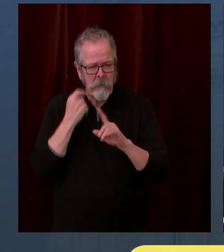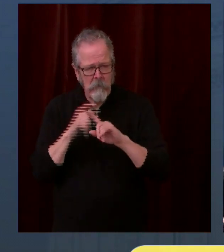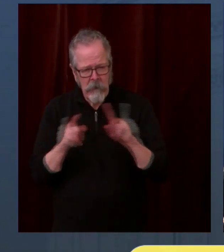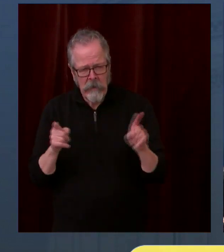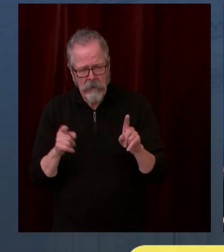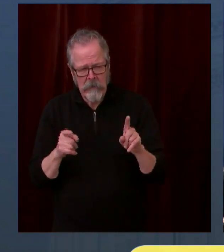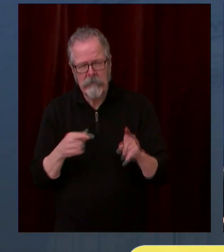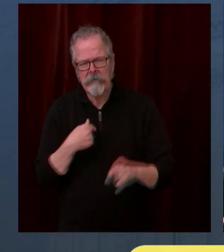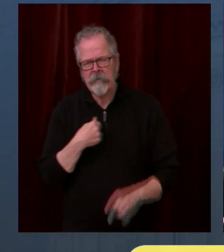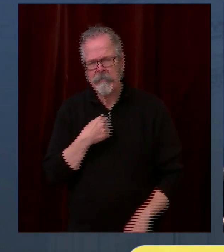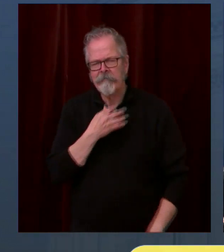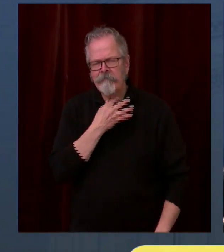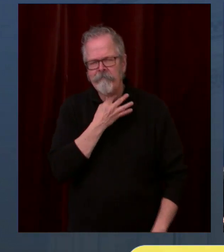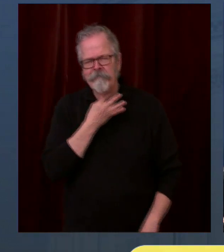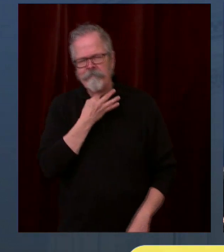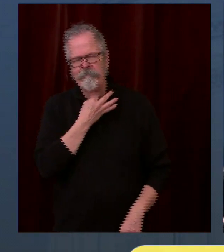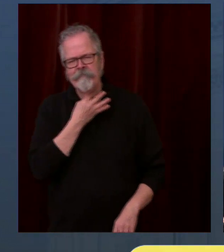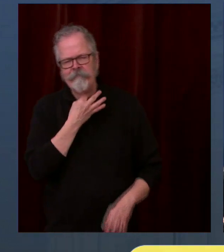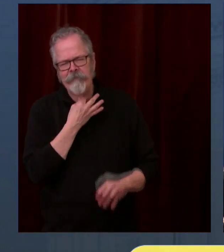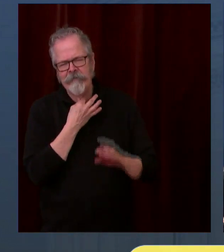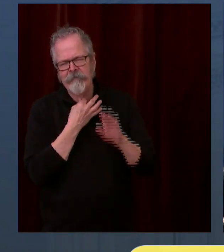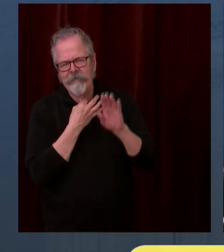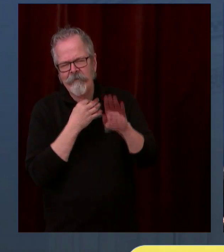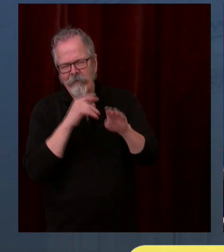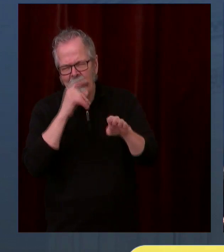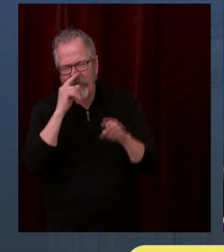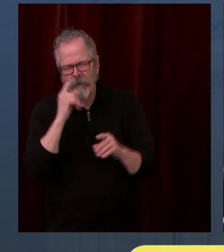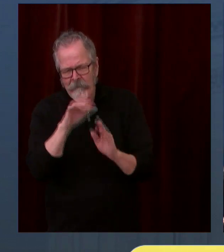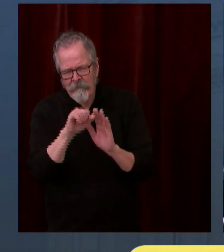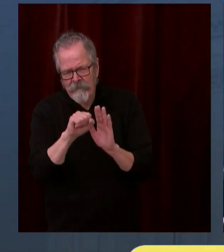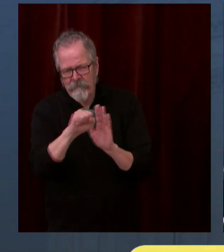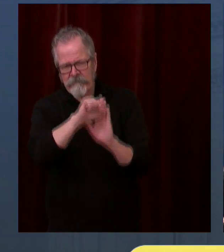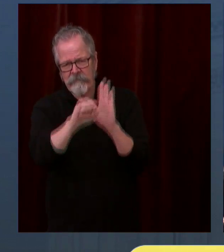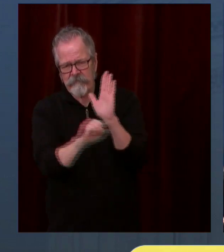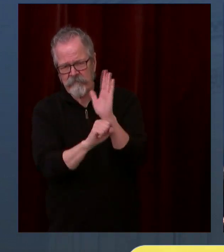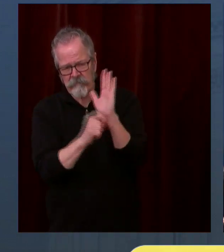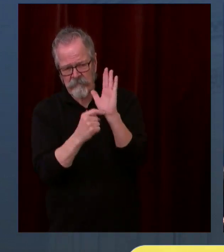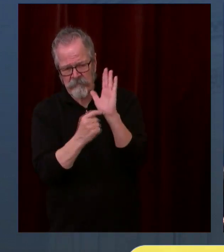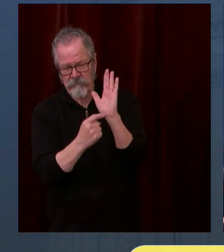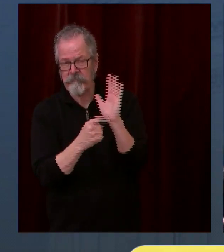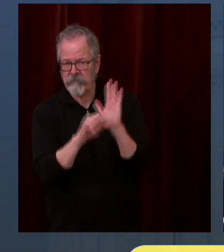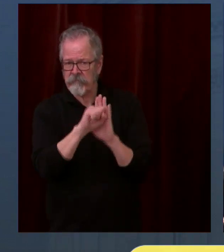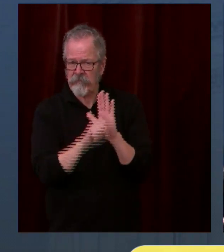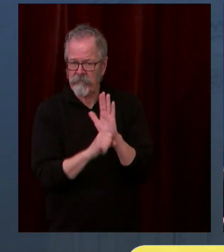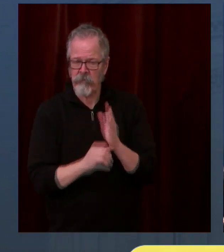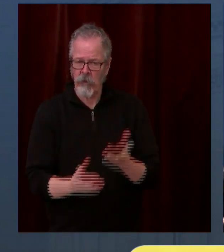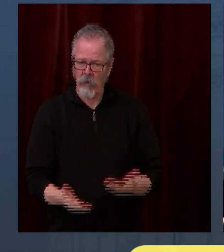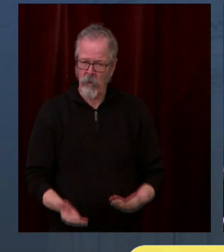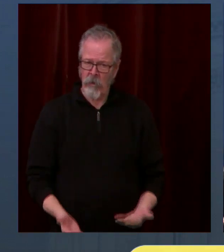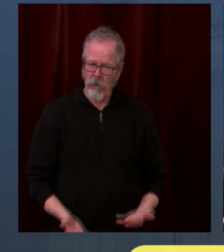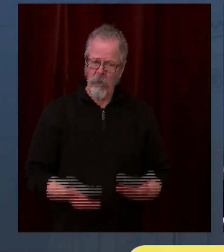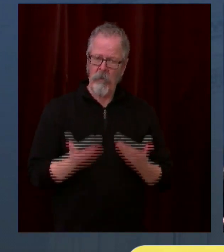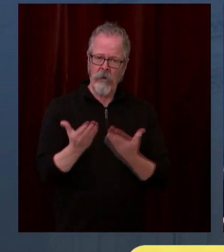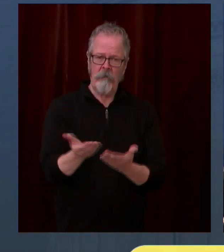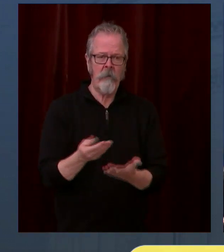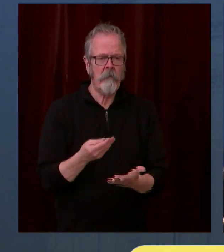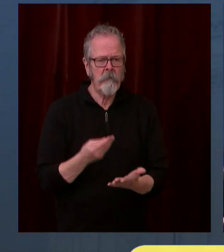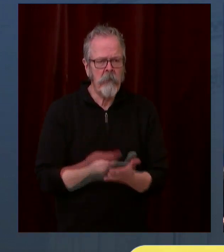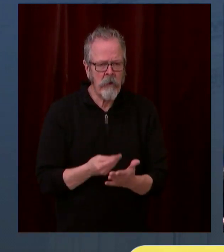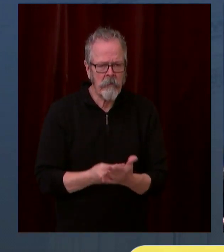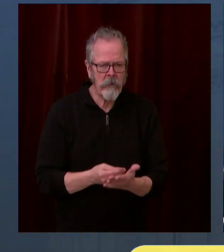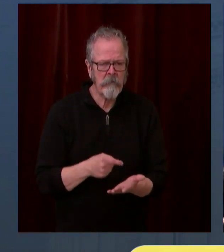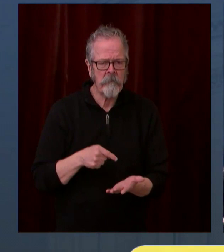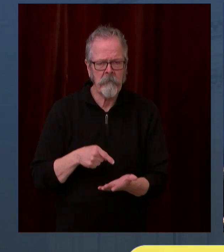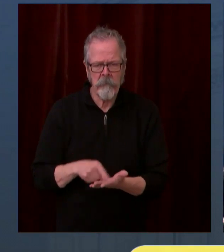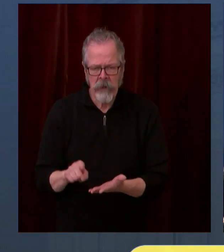endeavor? Not specifically. Providers are paid from insurance carriers for the services of vaccination,